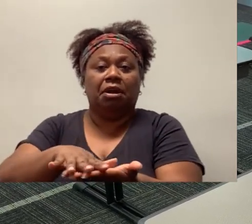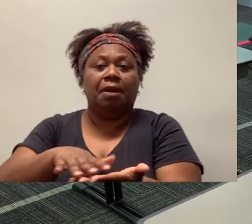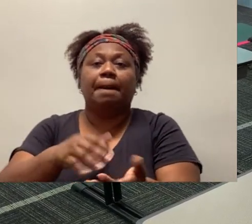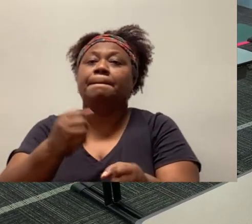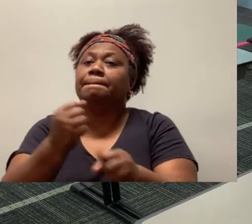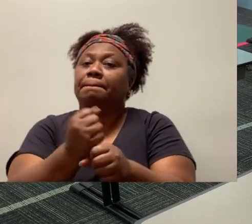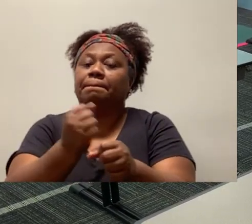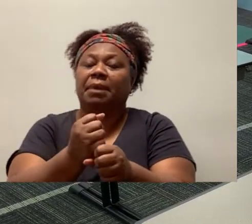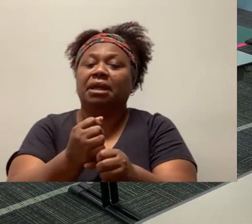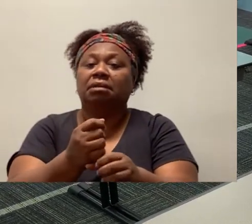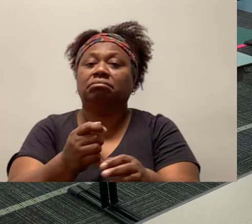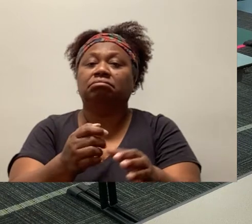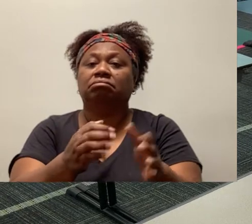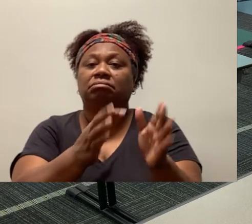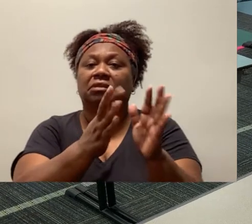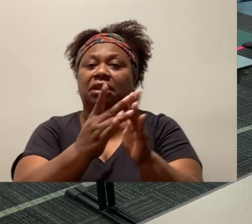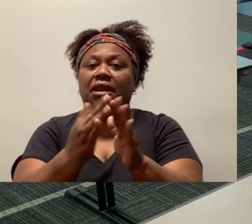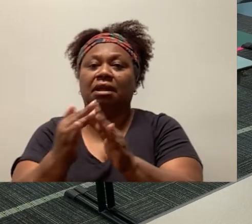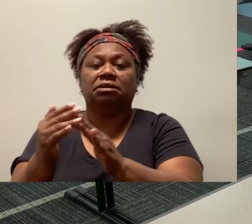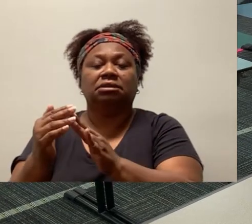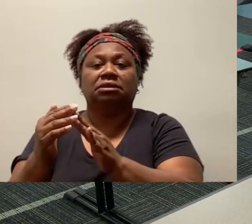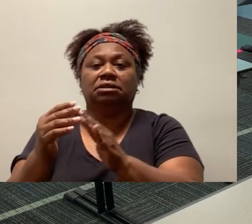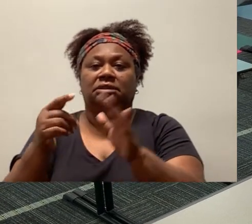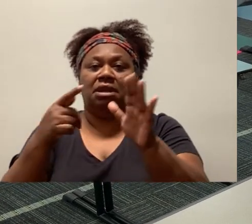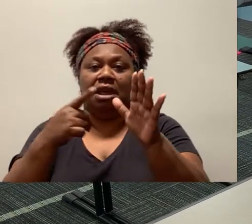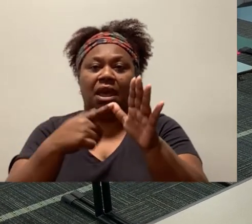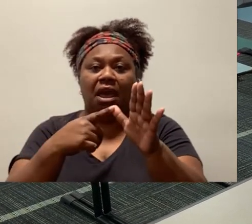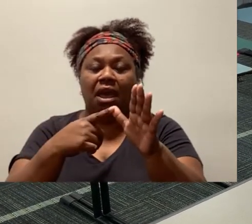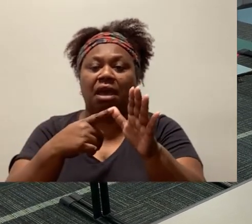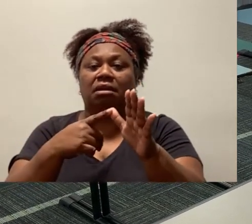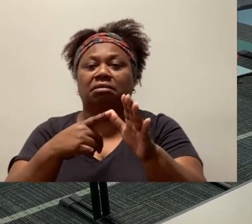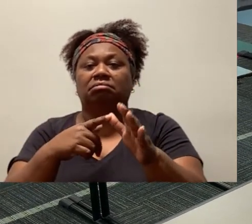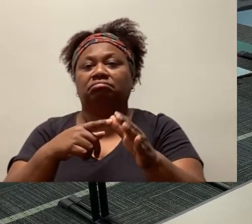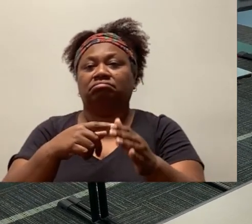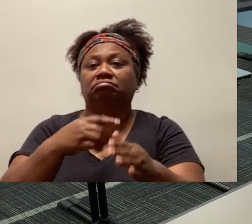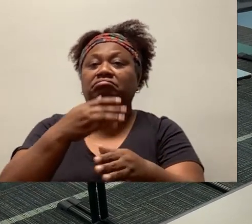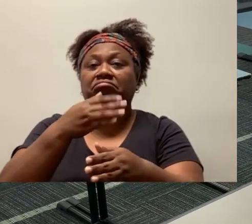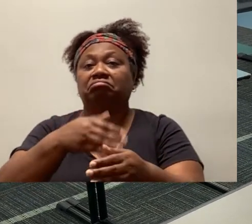So I'm starting with the letter A as I'm working through the alphabet.